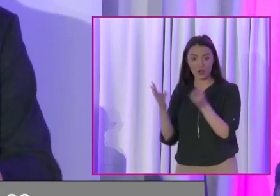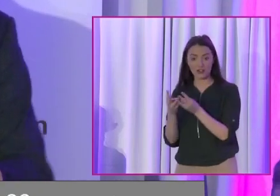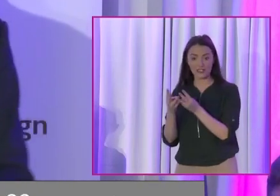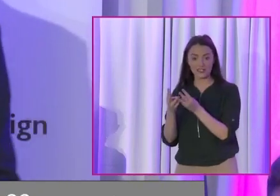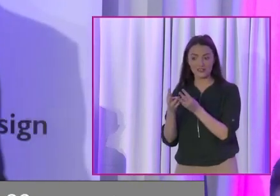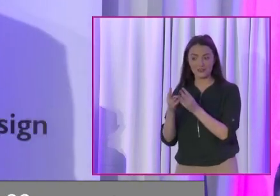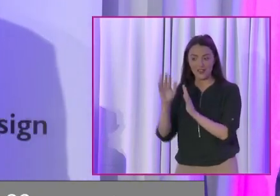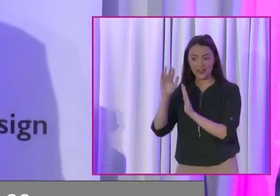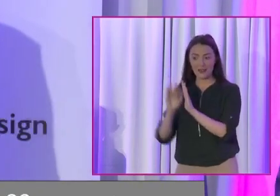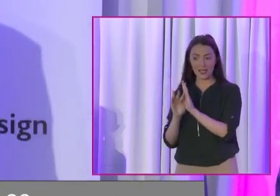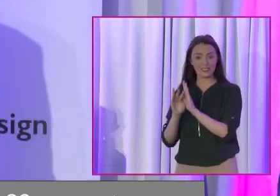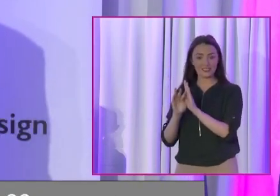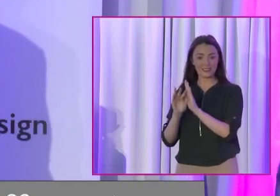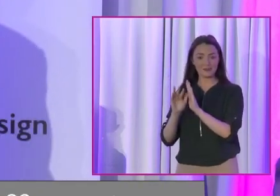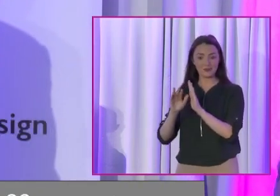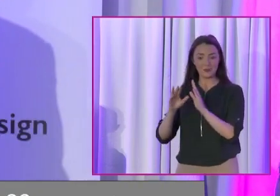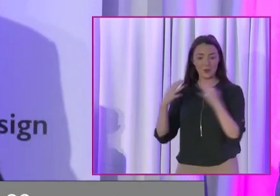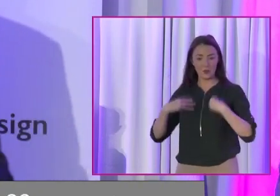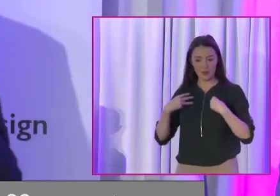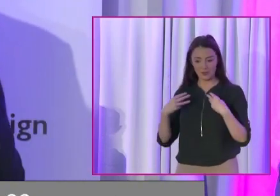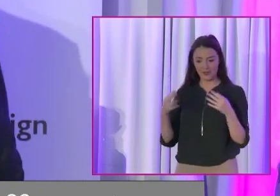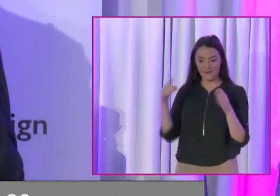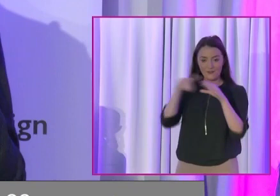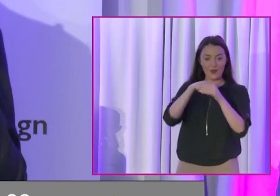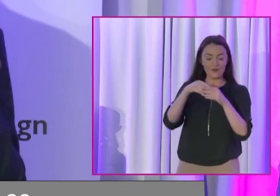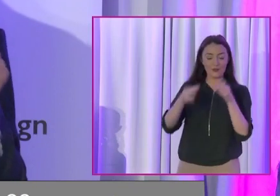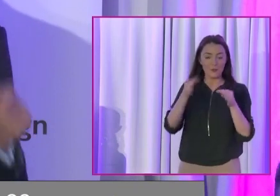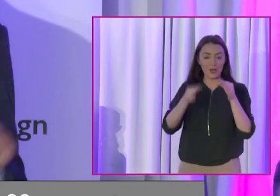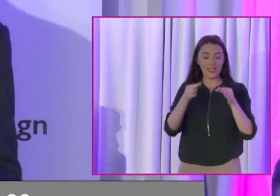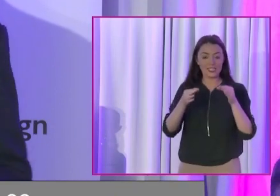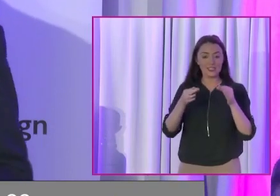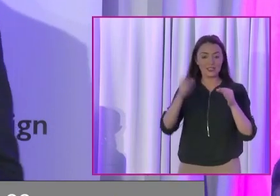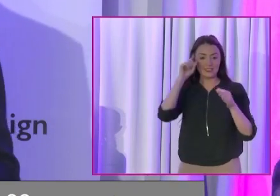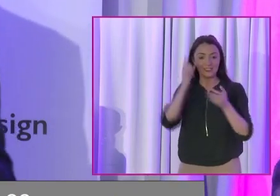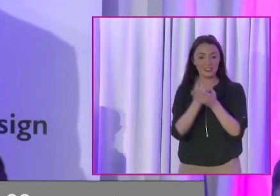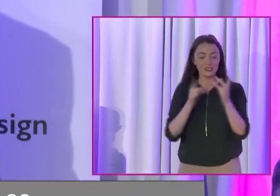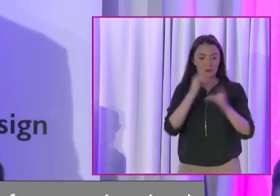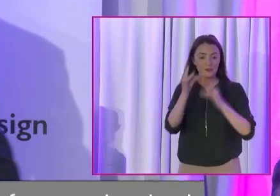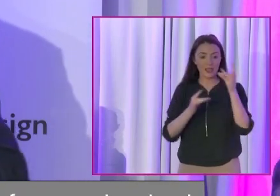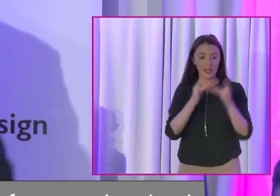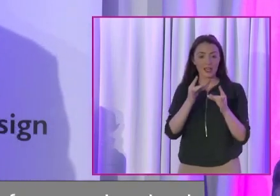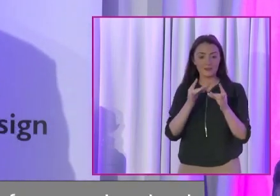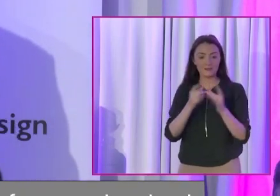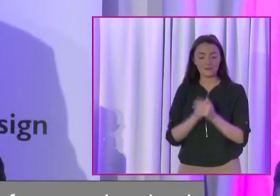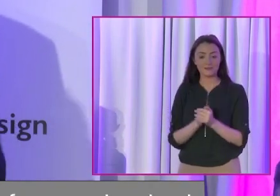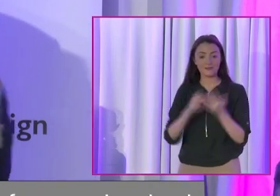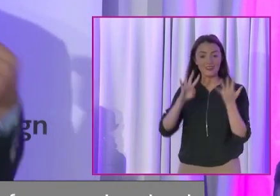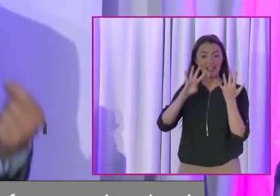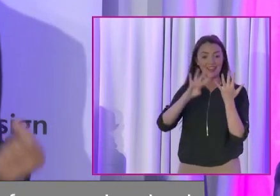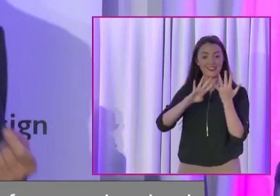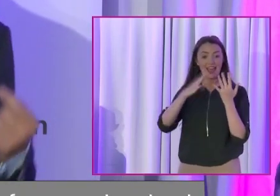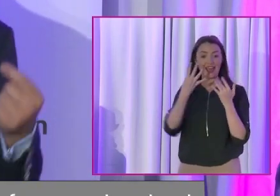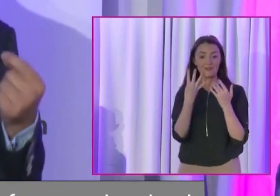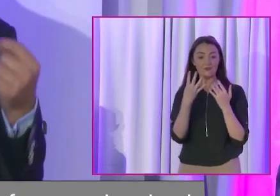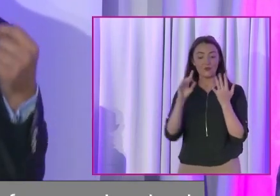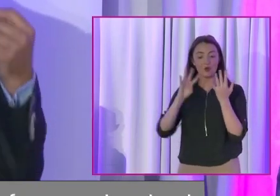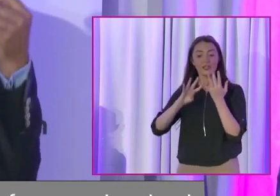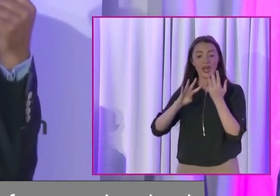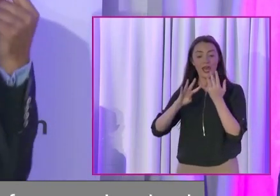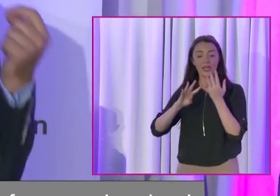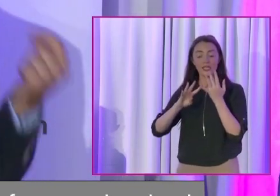of women who are involved in political decision-making. We have 949 councillors. Again, if women,